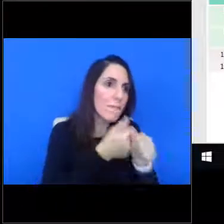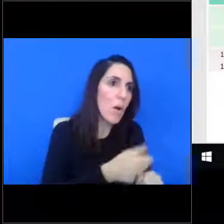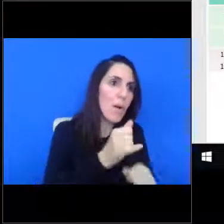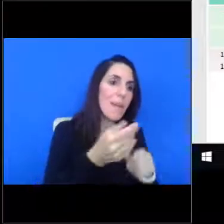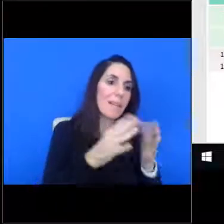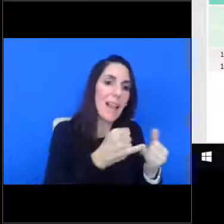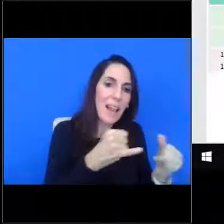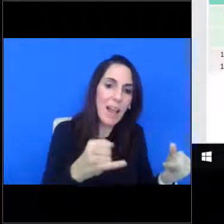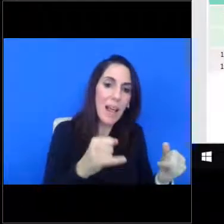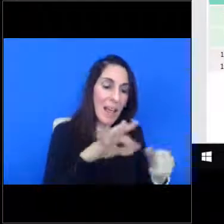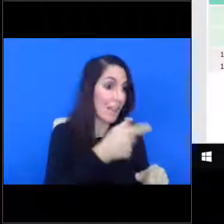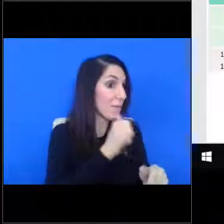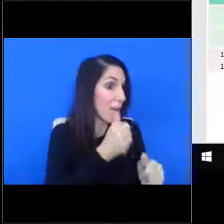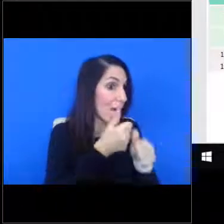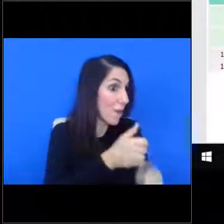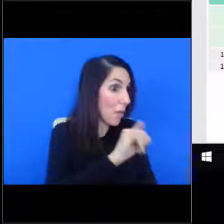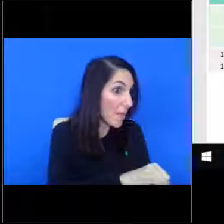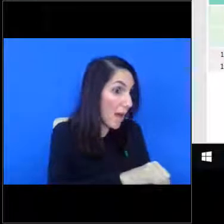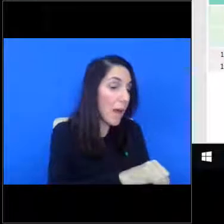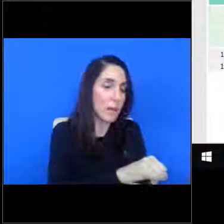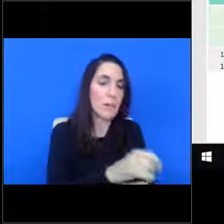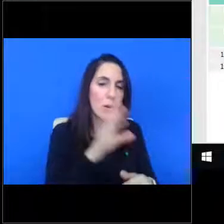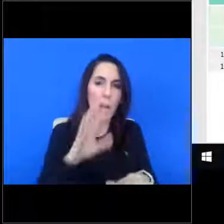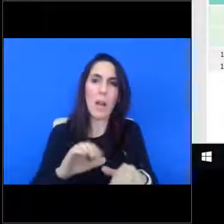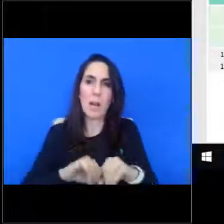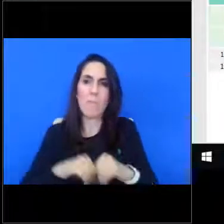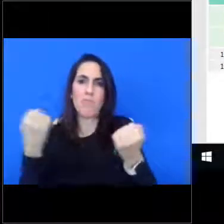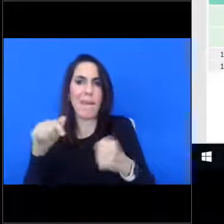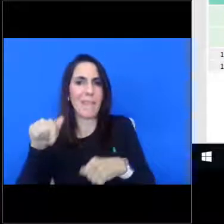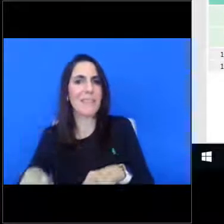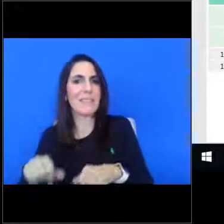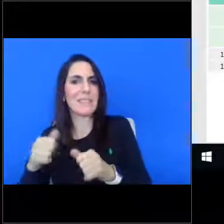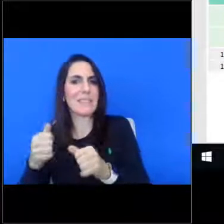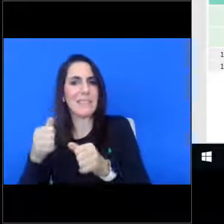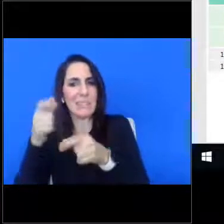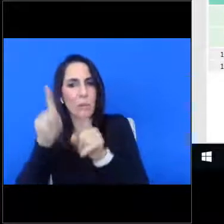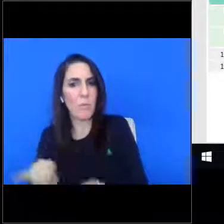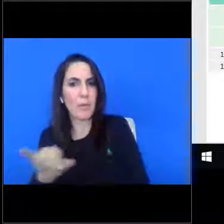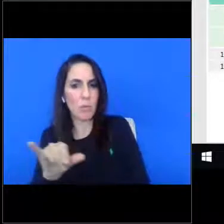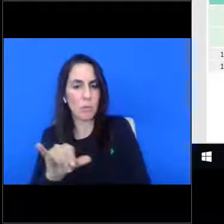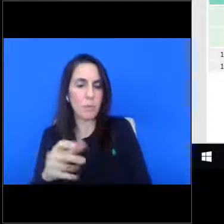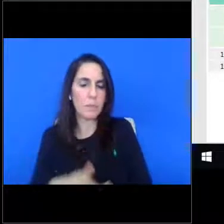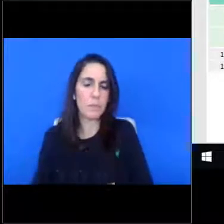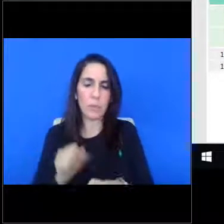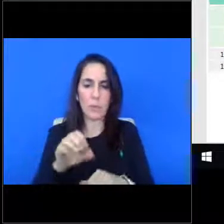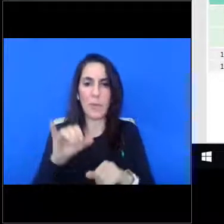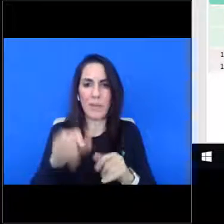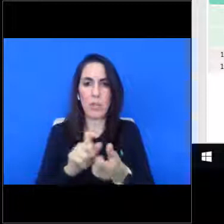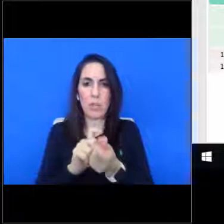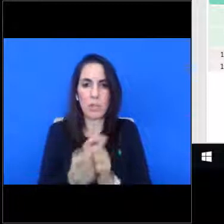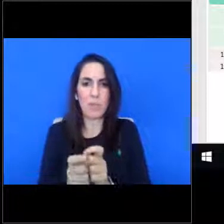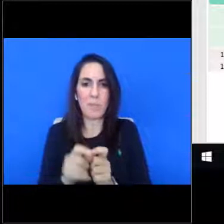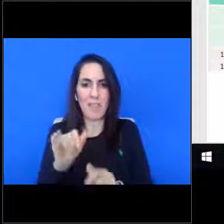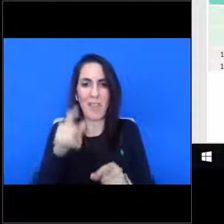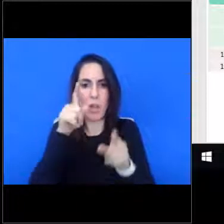there's a breach in the original agreement that will also be considered a breach of this agreement. So with those changes, um, this agreement has been,